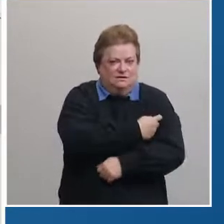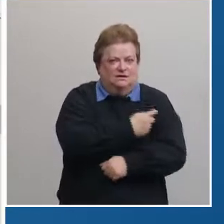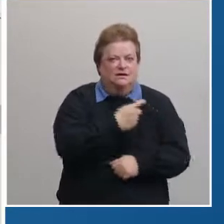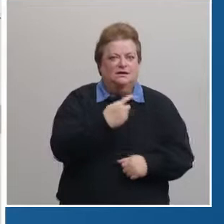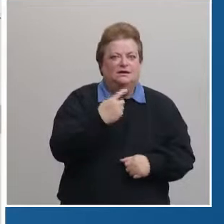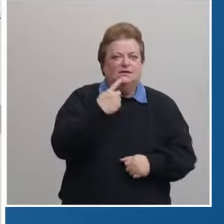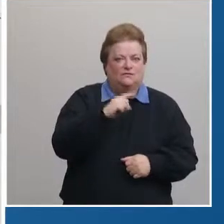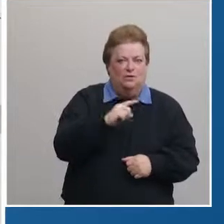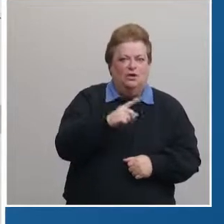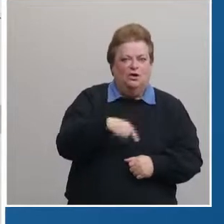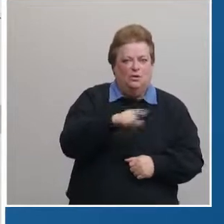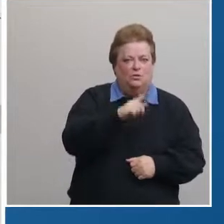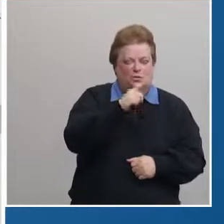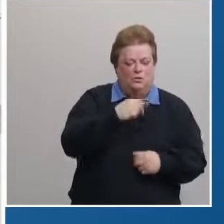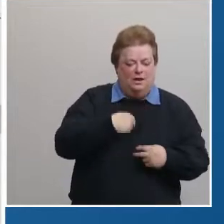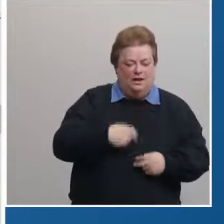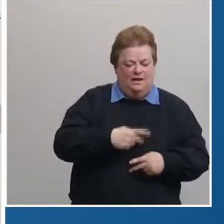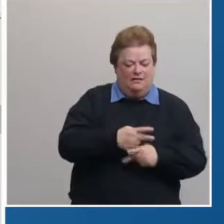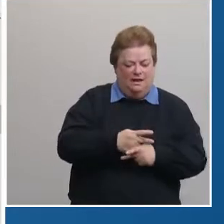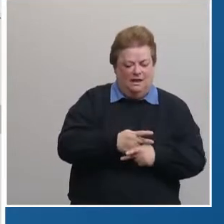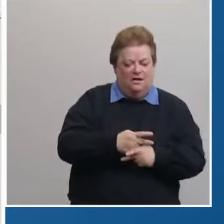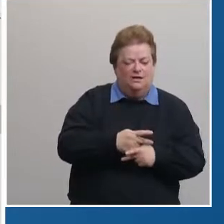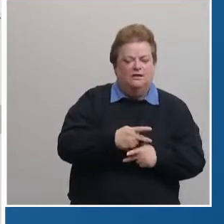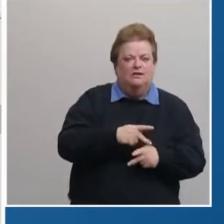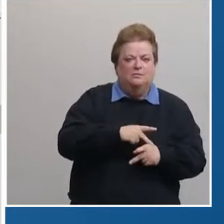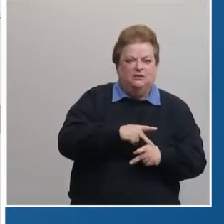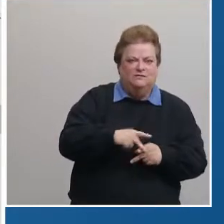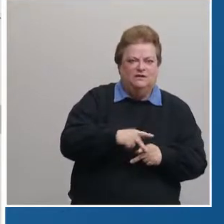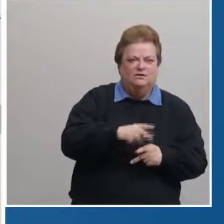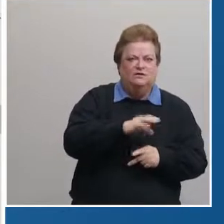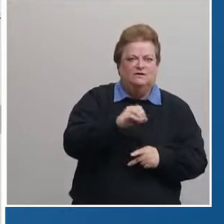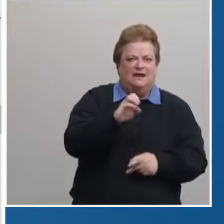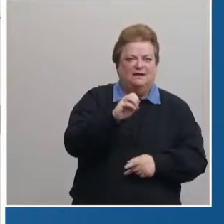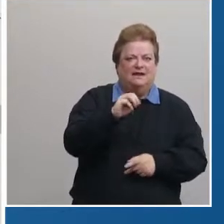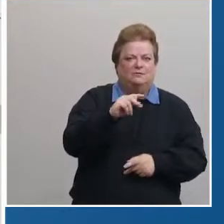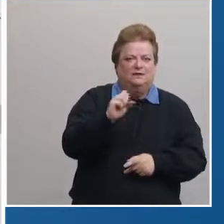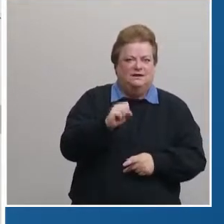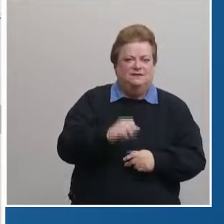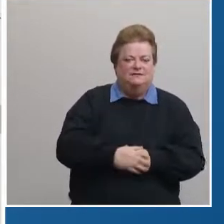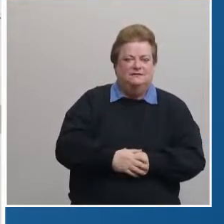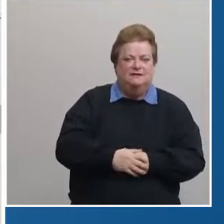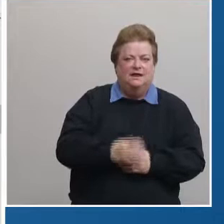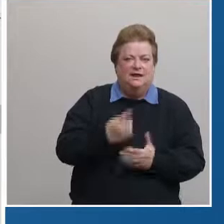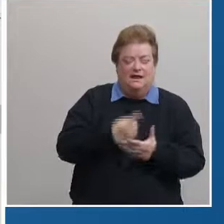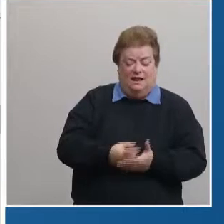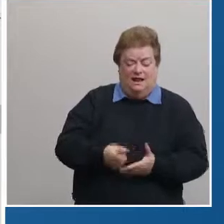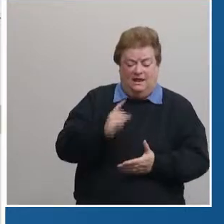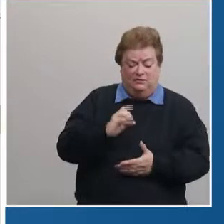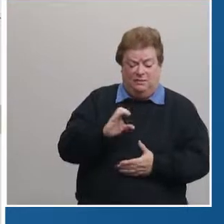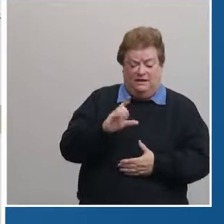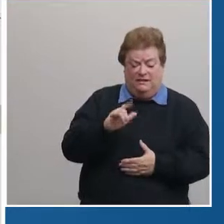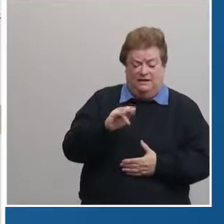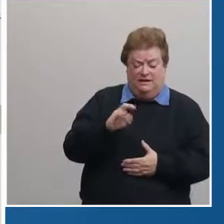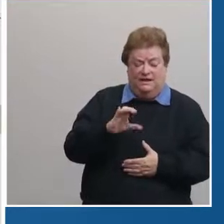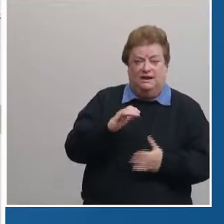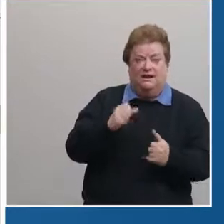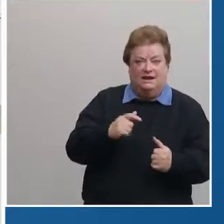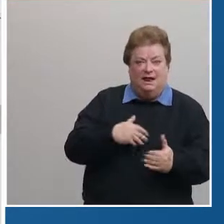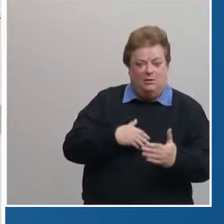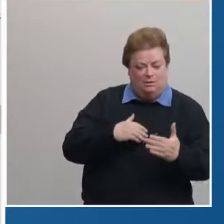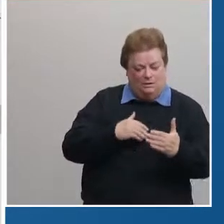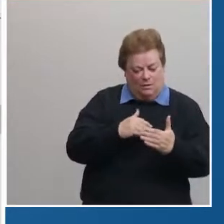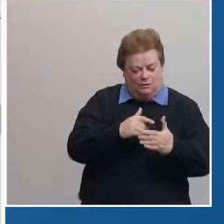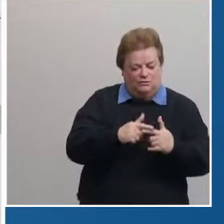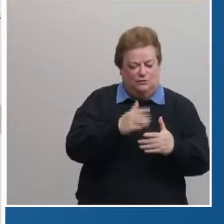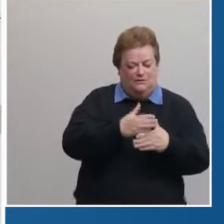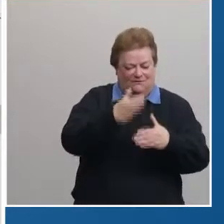care personnel and our emergency medical technicians last week's clinic put us closer to completing